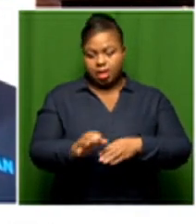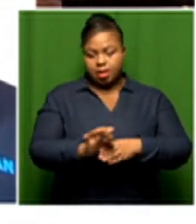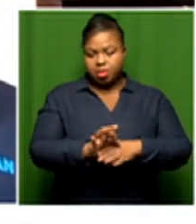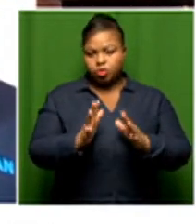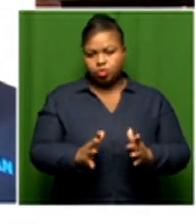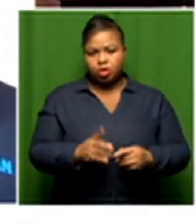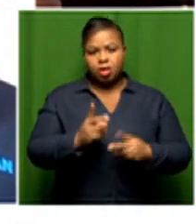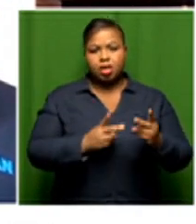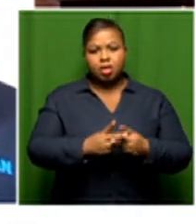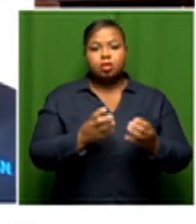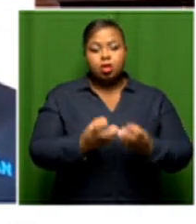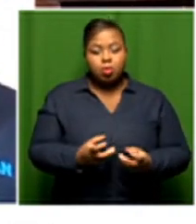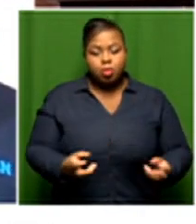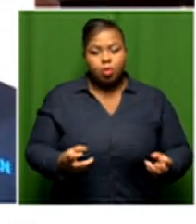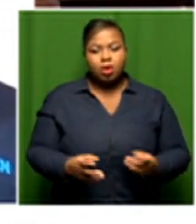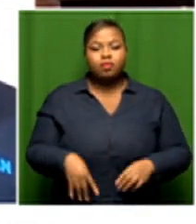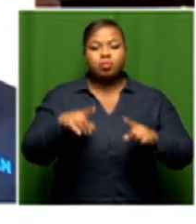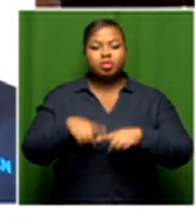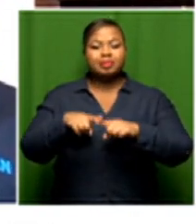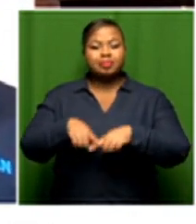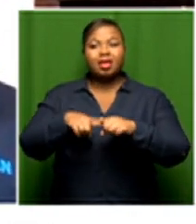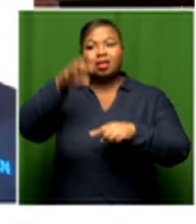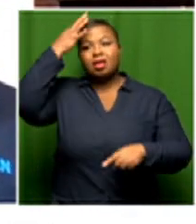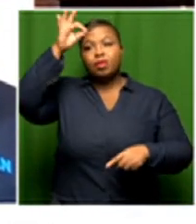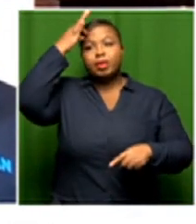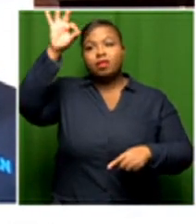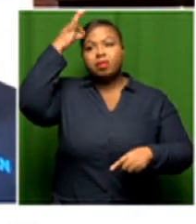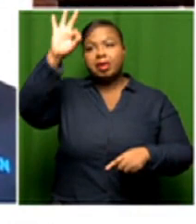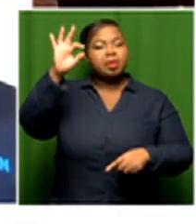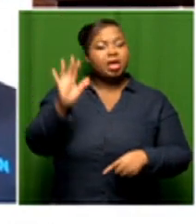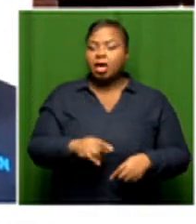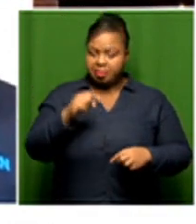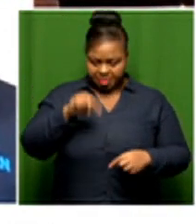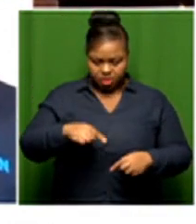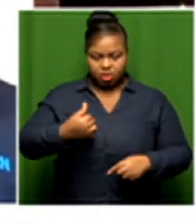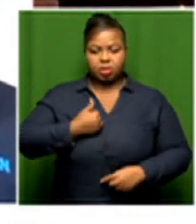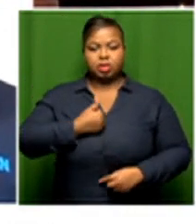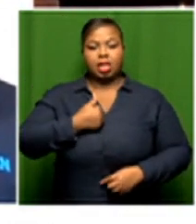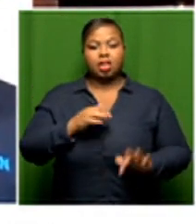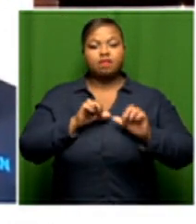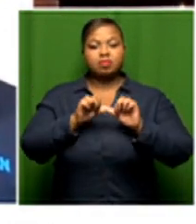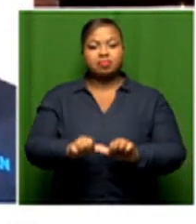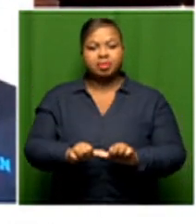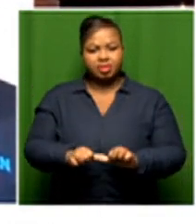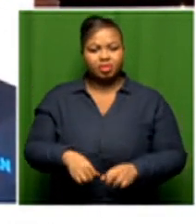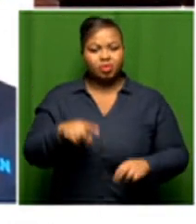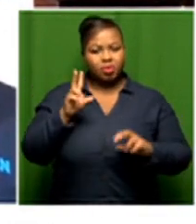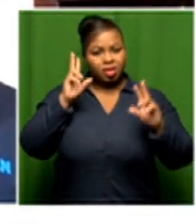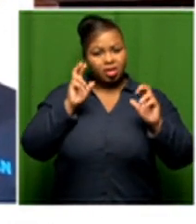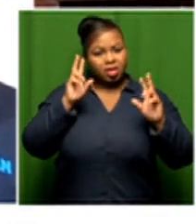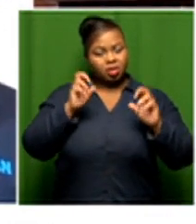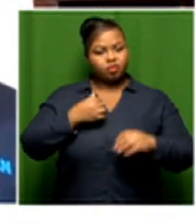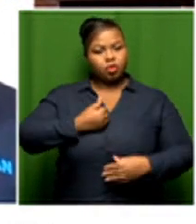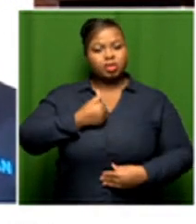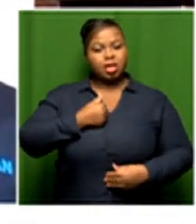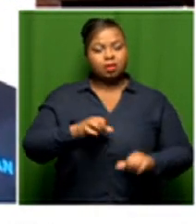move the poor away from the dependency on the state and promote self-sustainability now the issue of self-sustainability